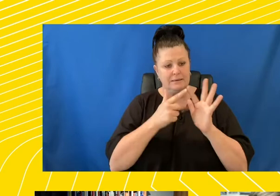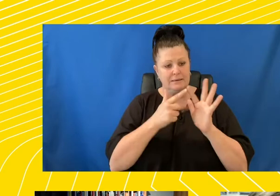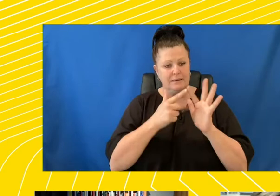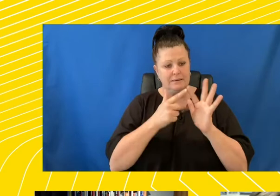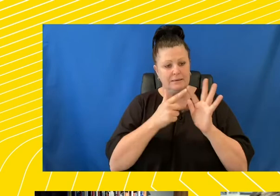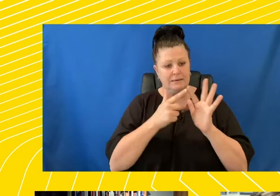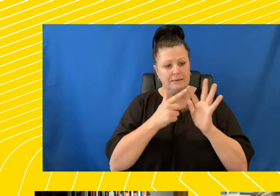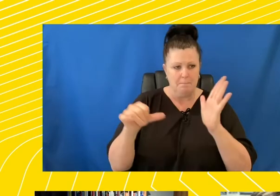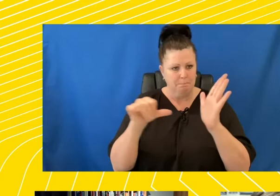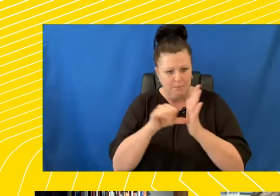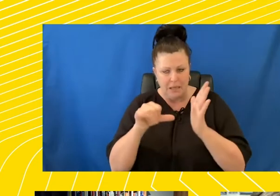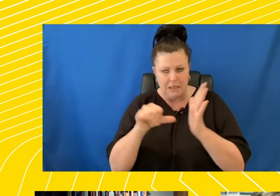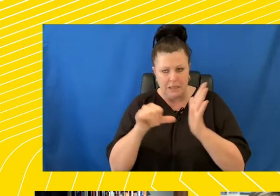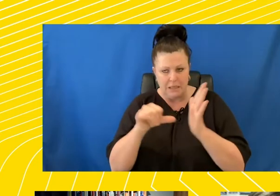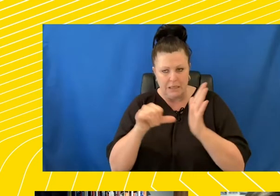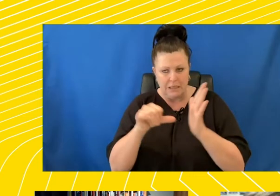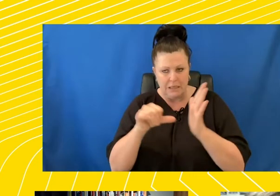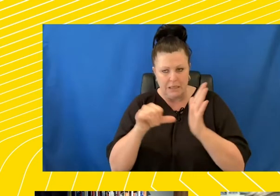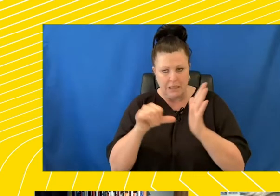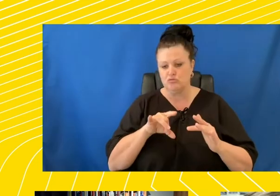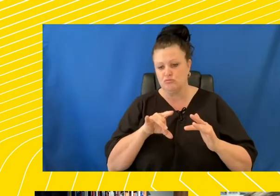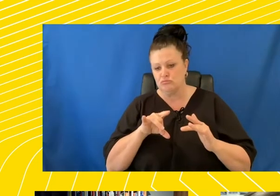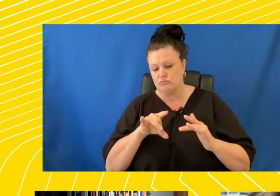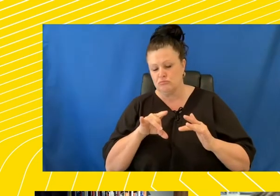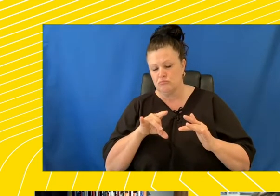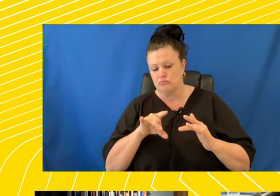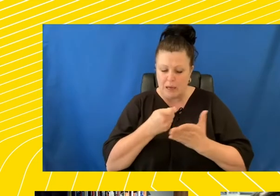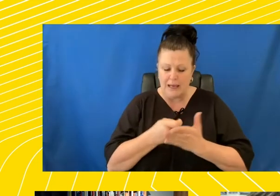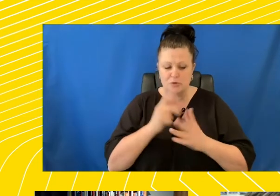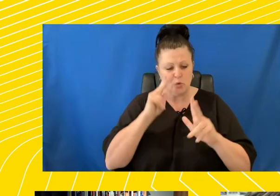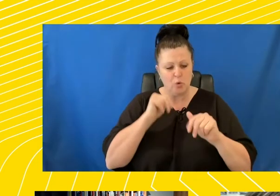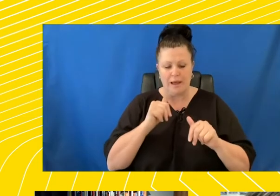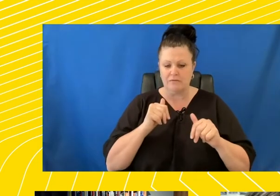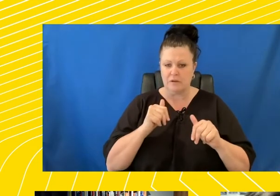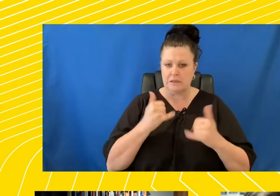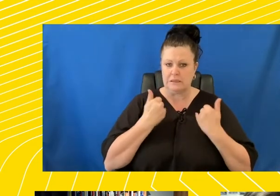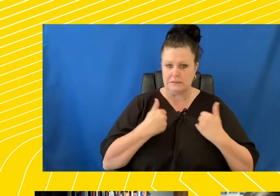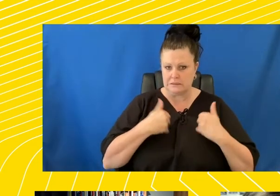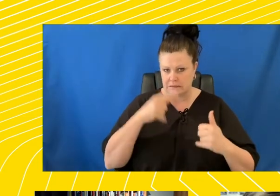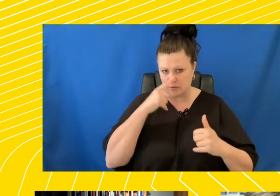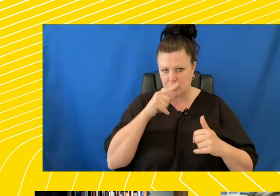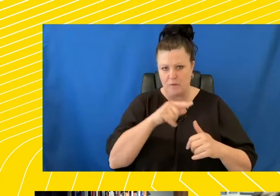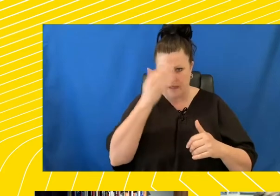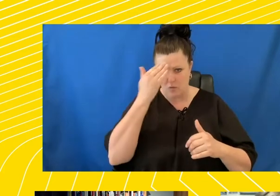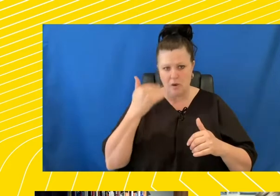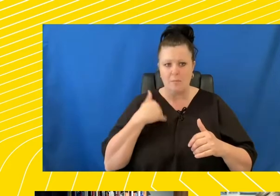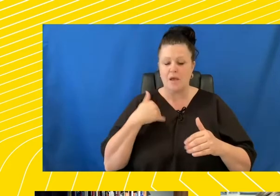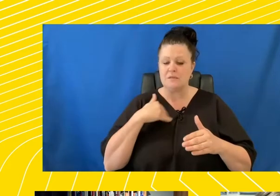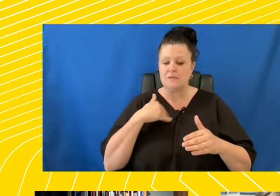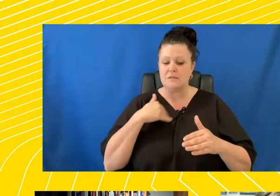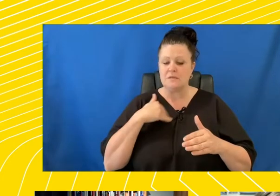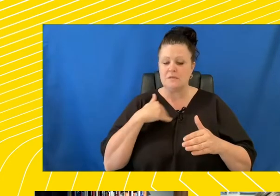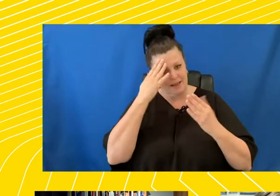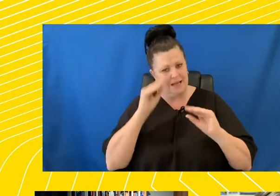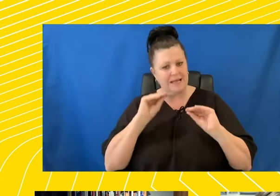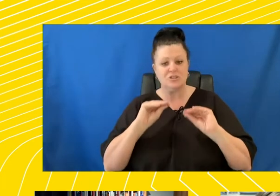money it costs to look after disabled people. It reminds me of the educational materials